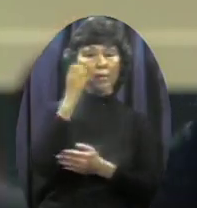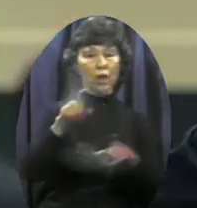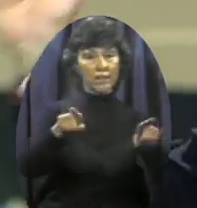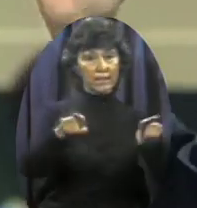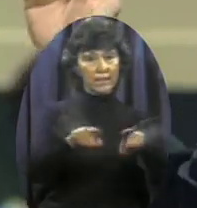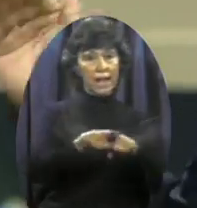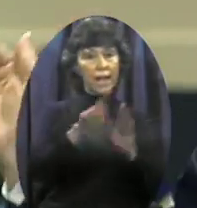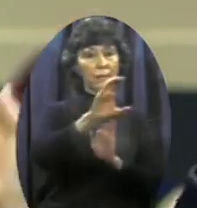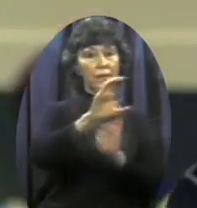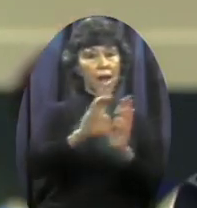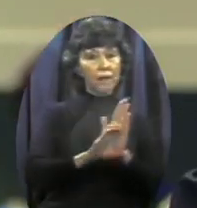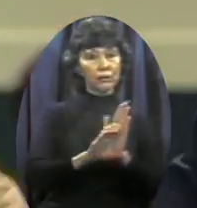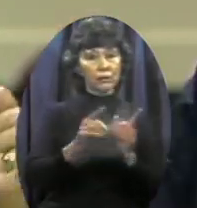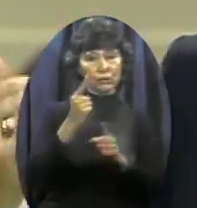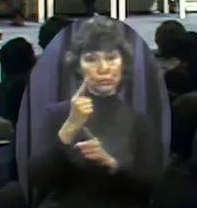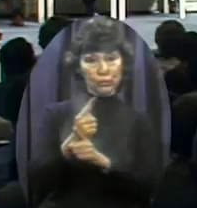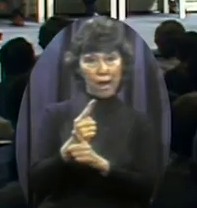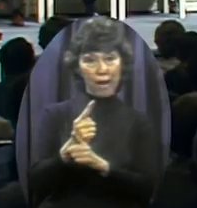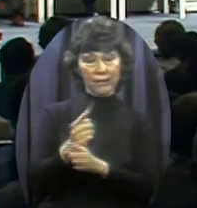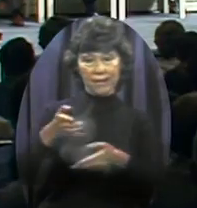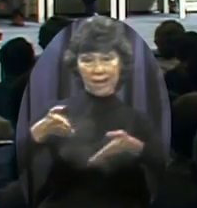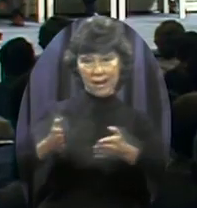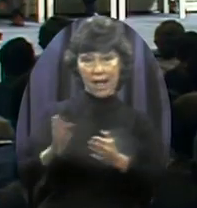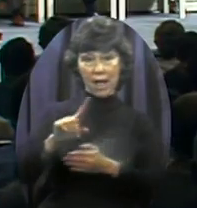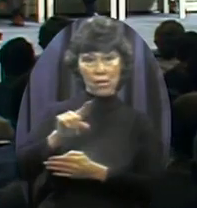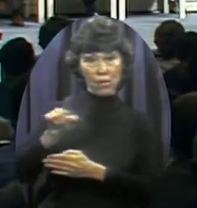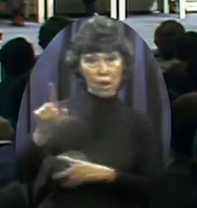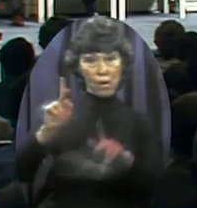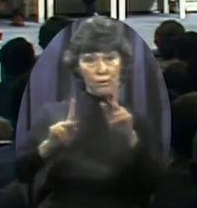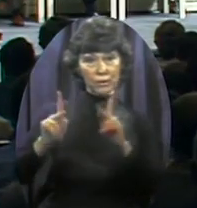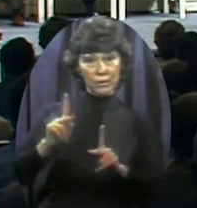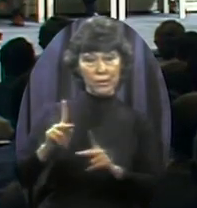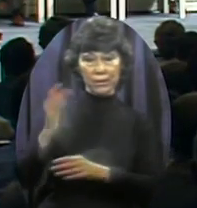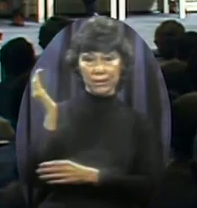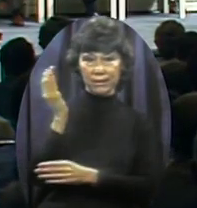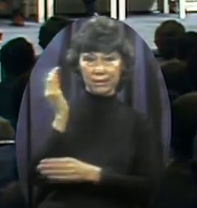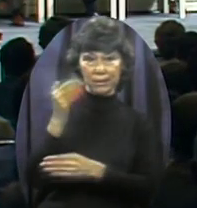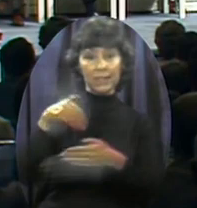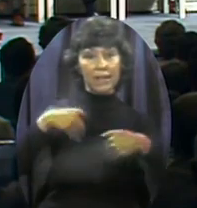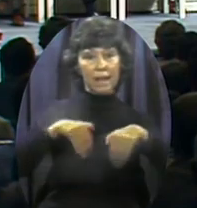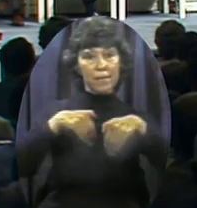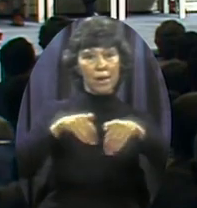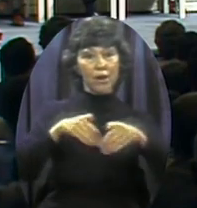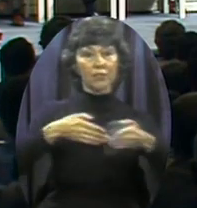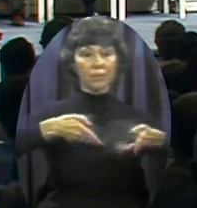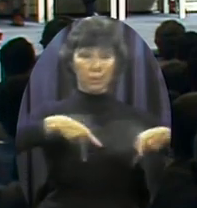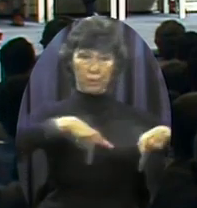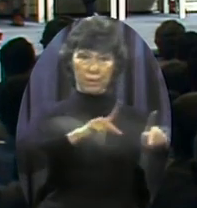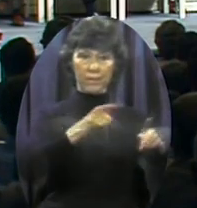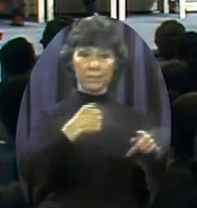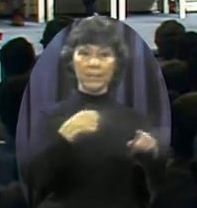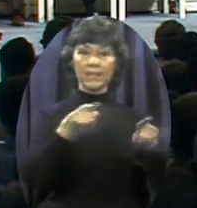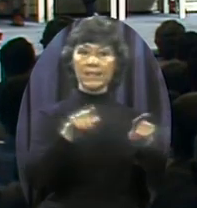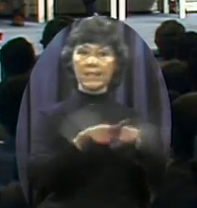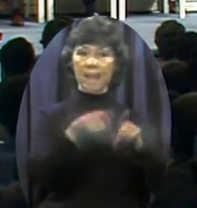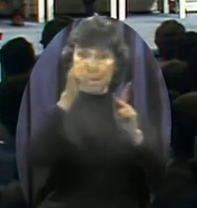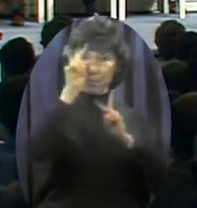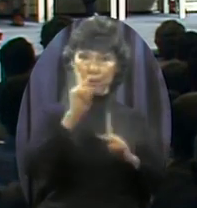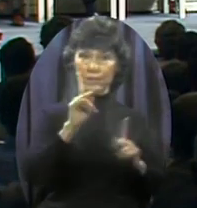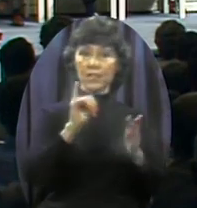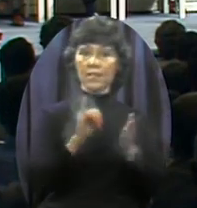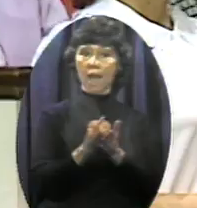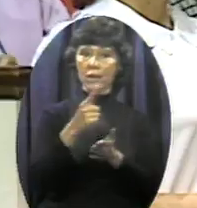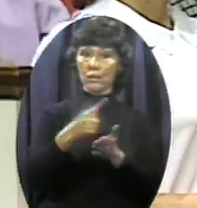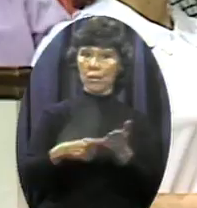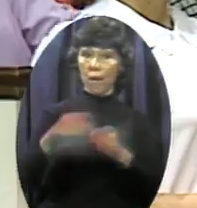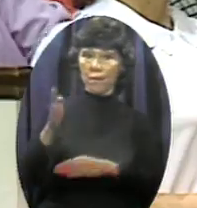allows those people to march And to speak and to assemble Allows me the same privilege That's the pluralism that that flag stands